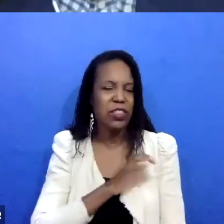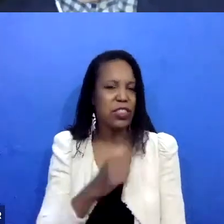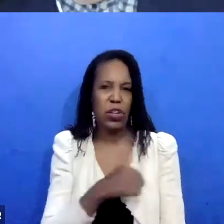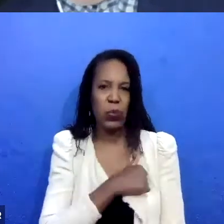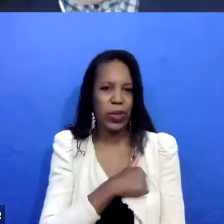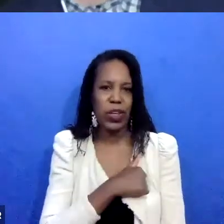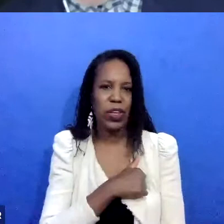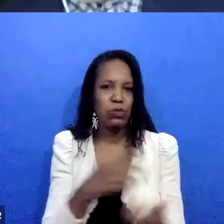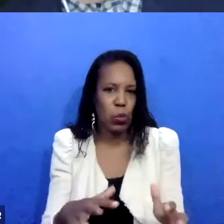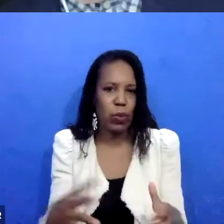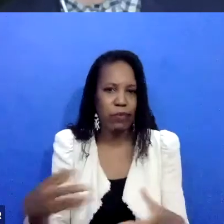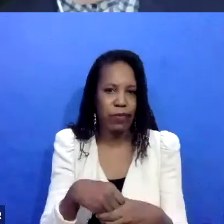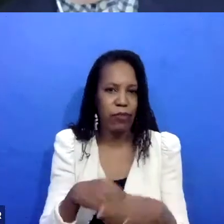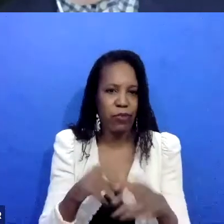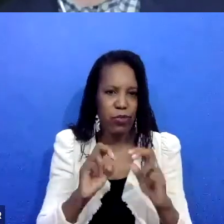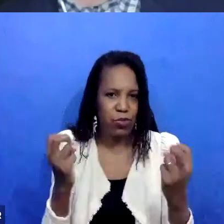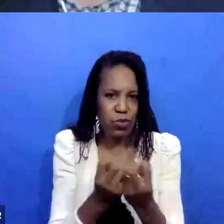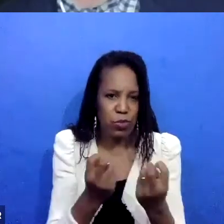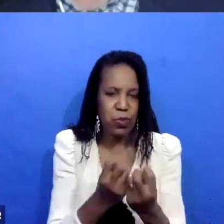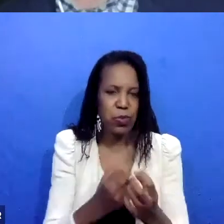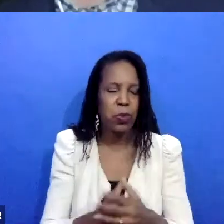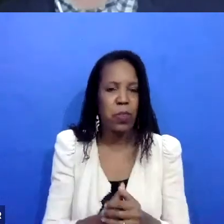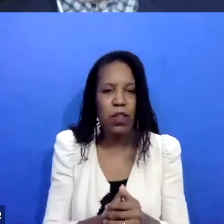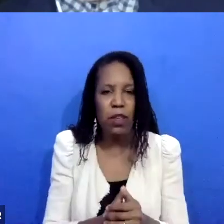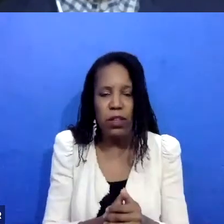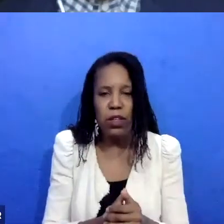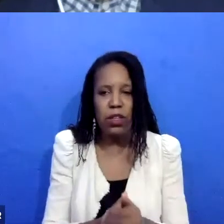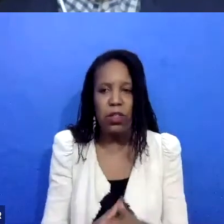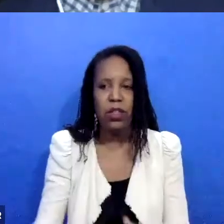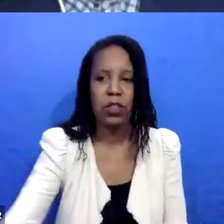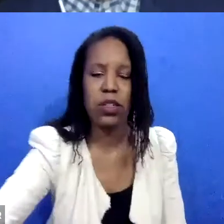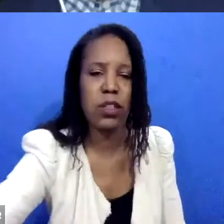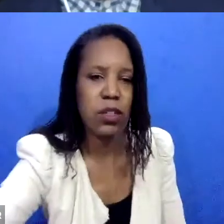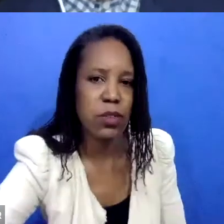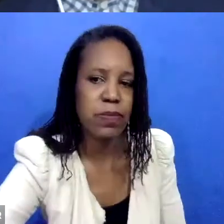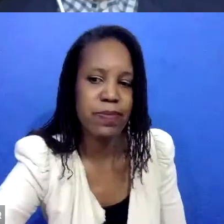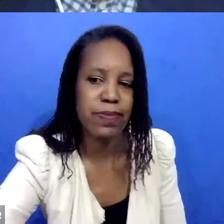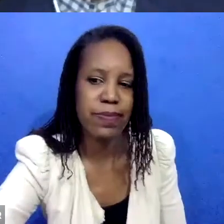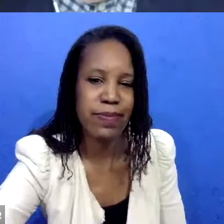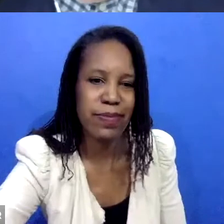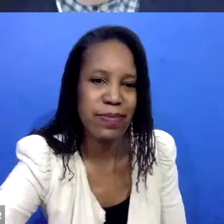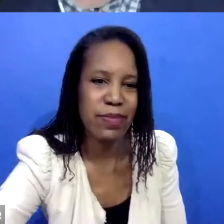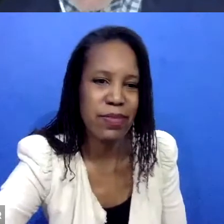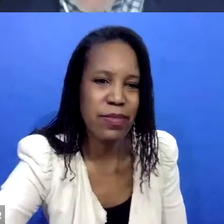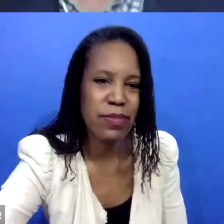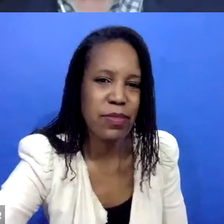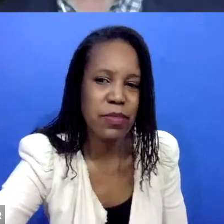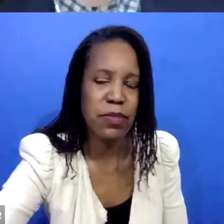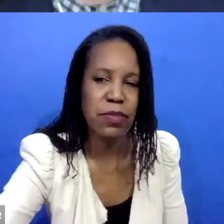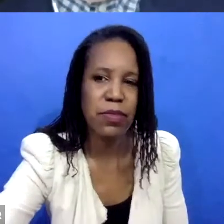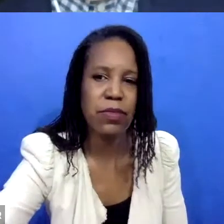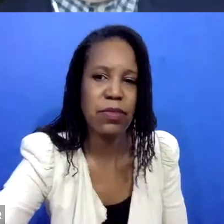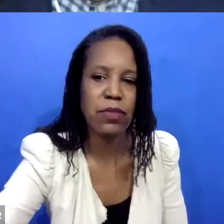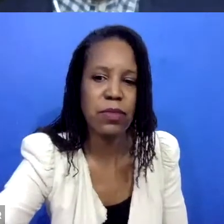And, uh, it's very often survivors who are, as part of their healing process or part of their resolution process are